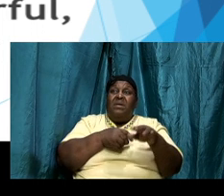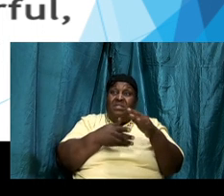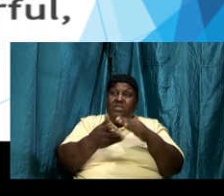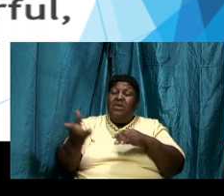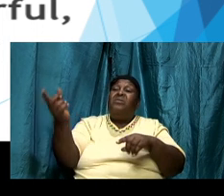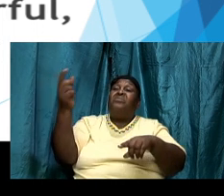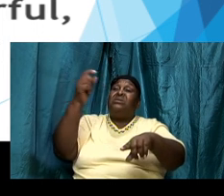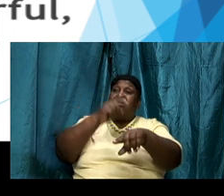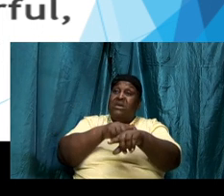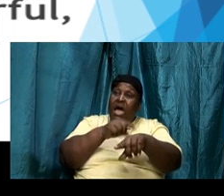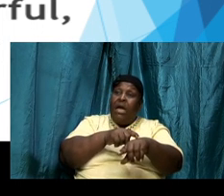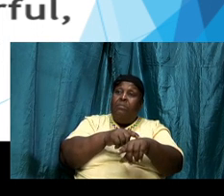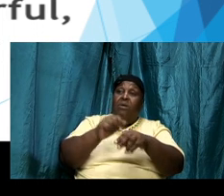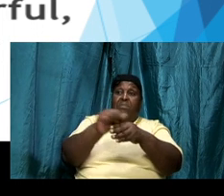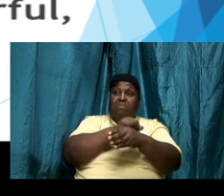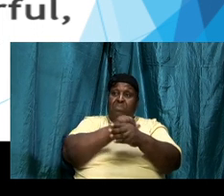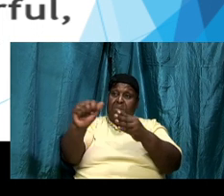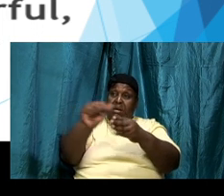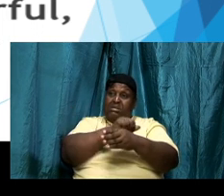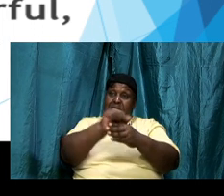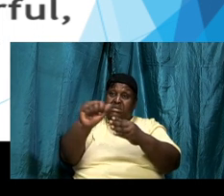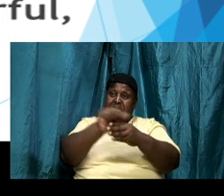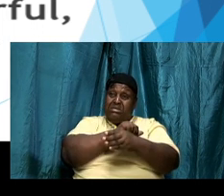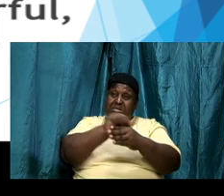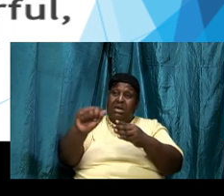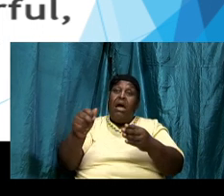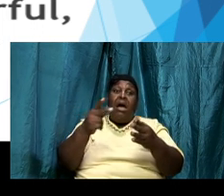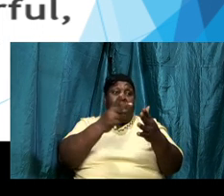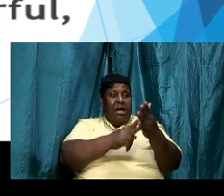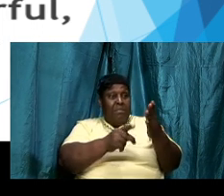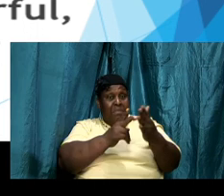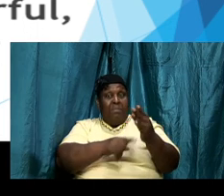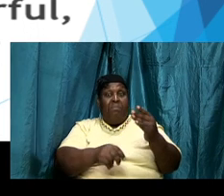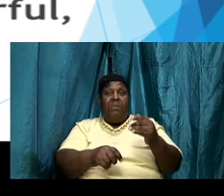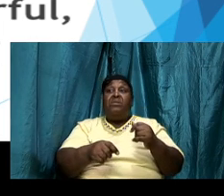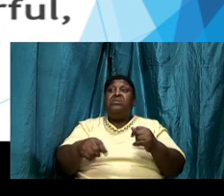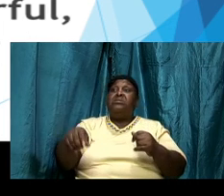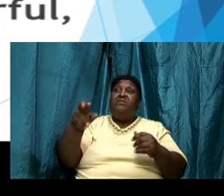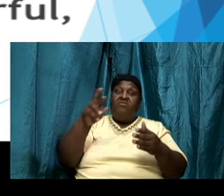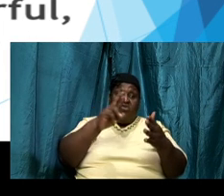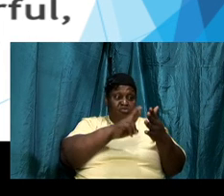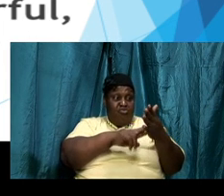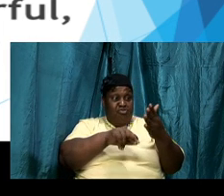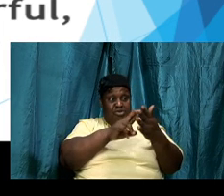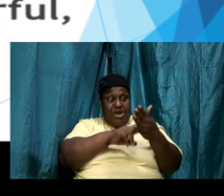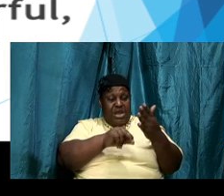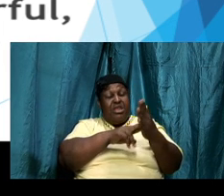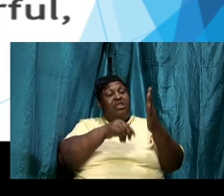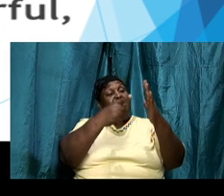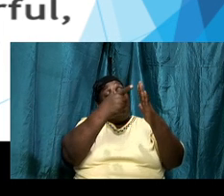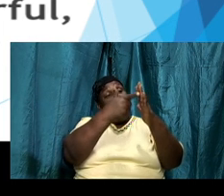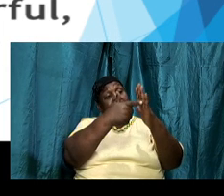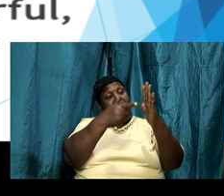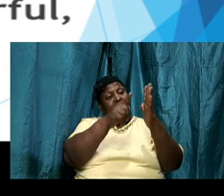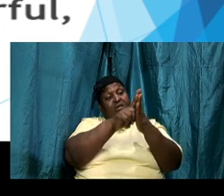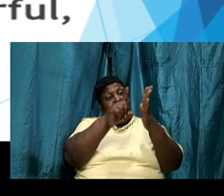was a practice it was a part of reading of the law where they had